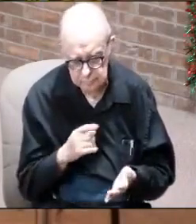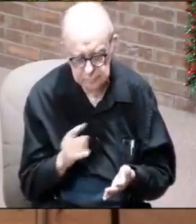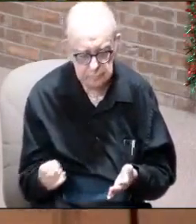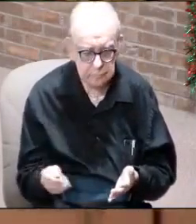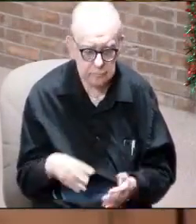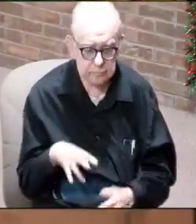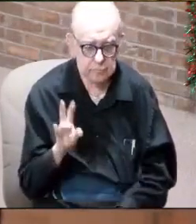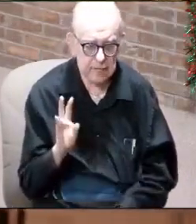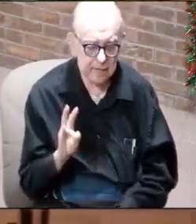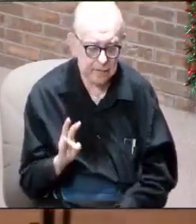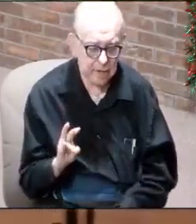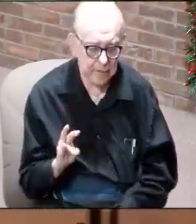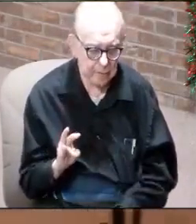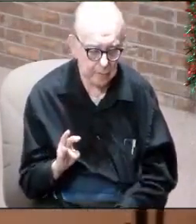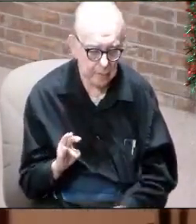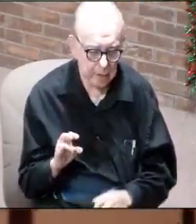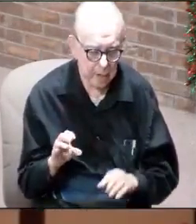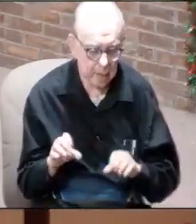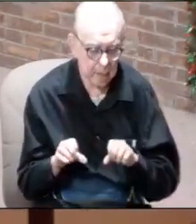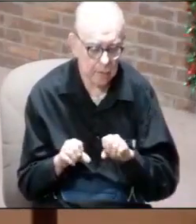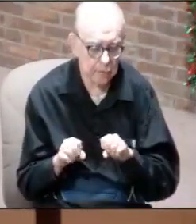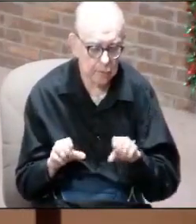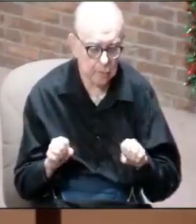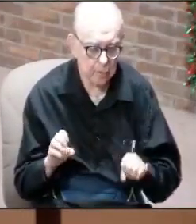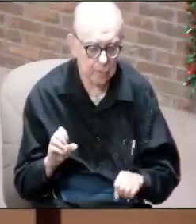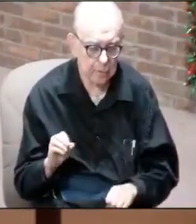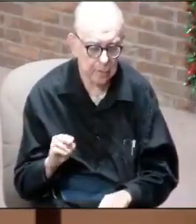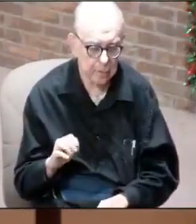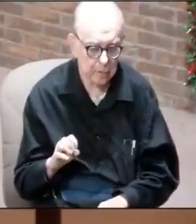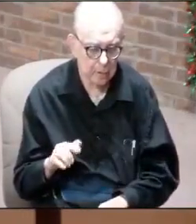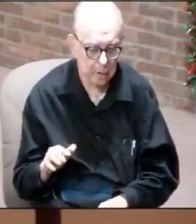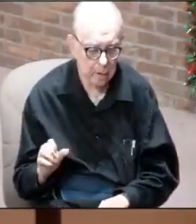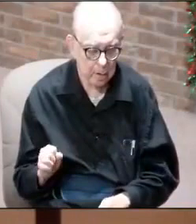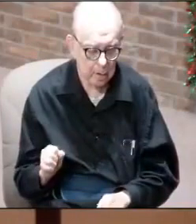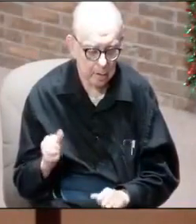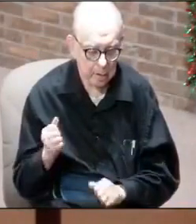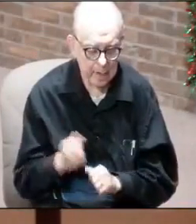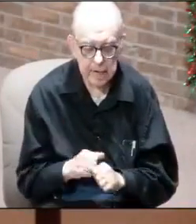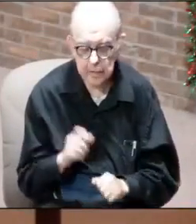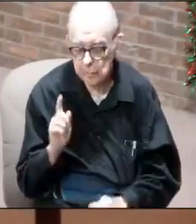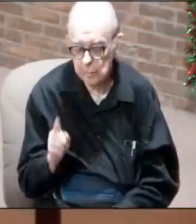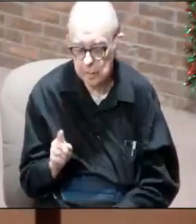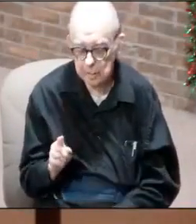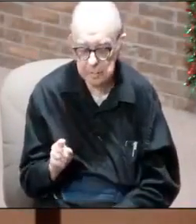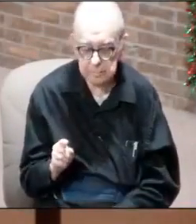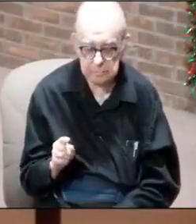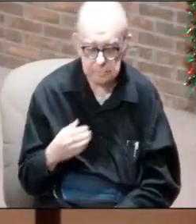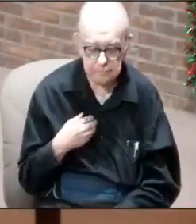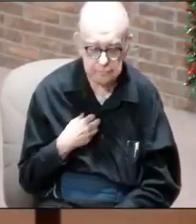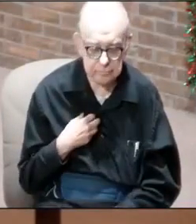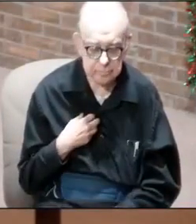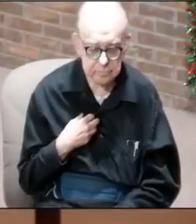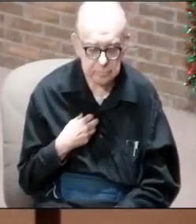were seven parchments or seven scrolls. And each one of those scrolls, had a seal on it.